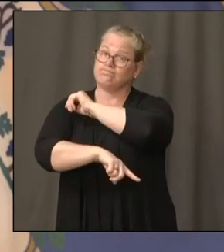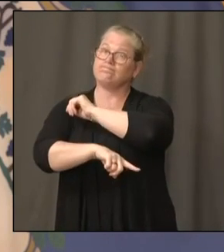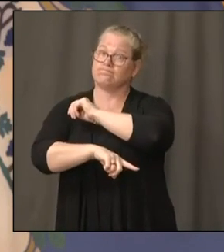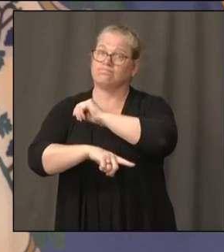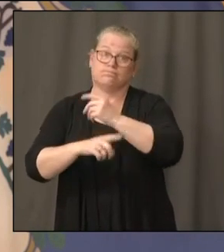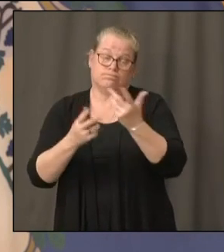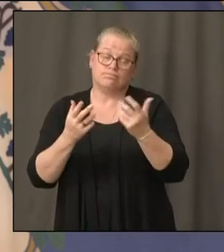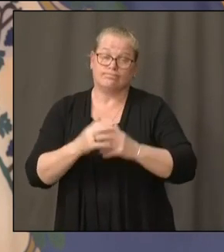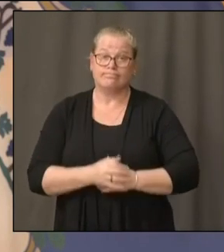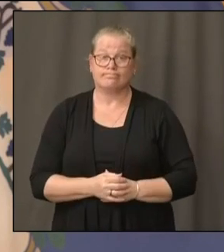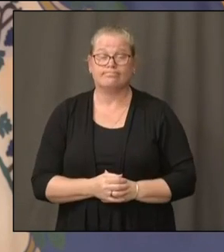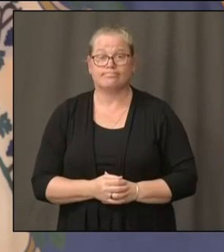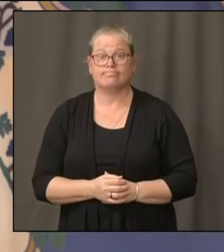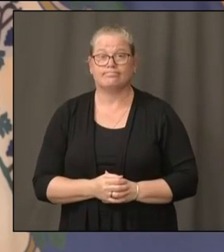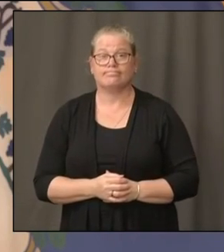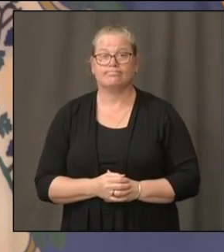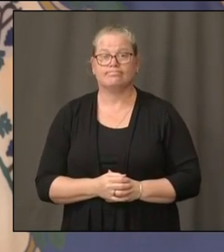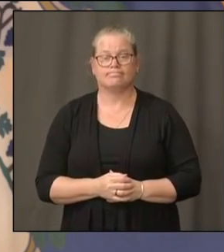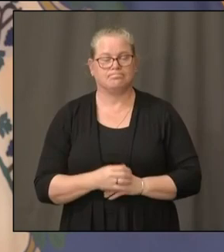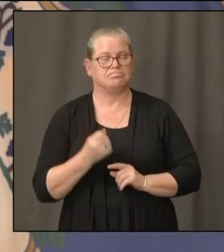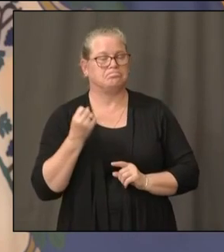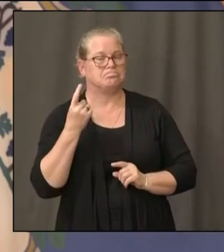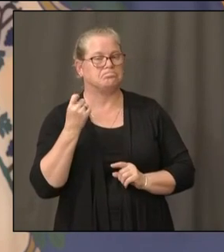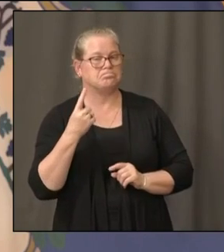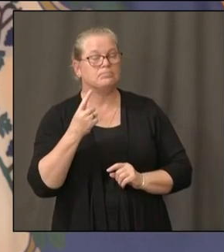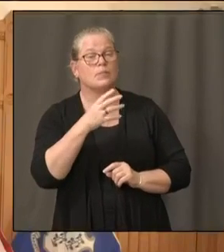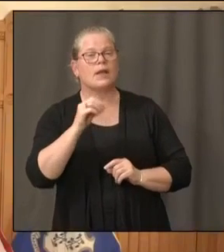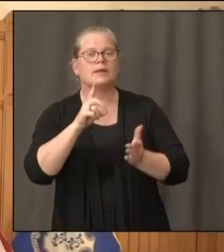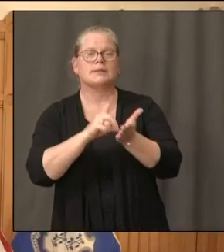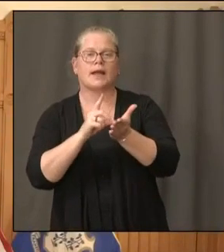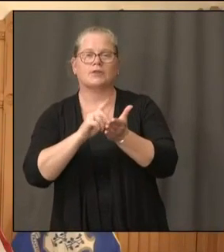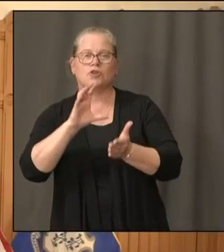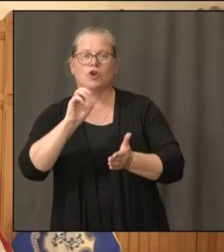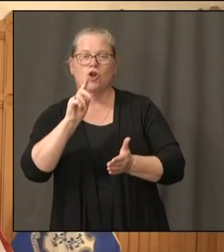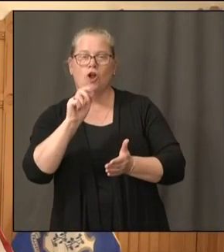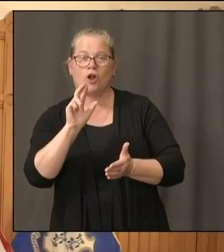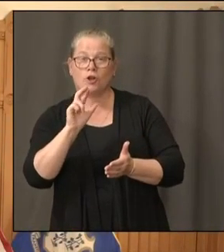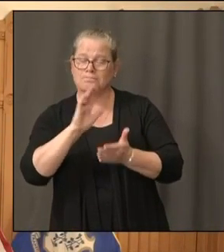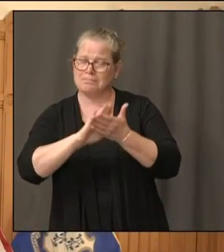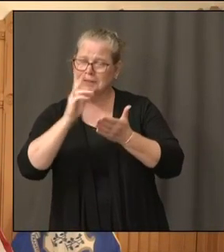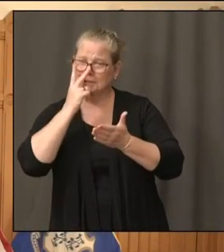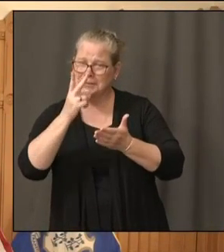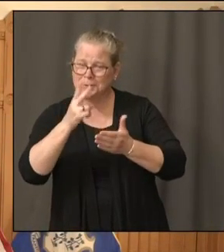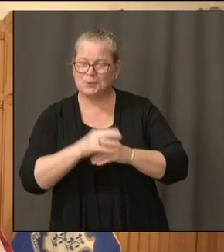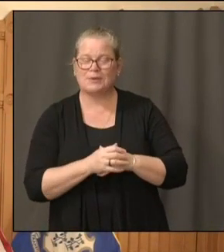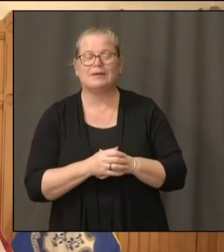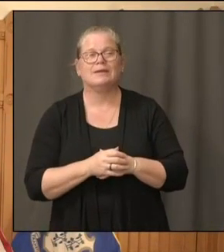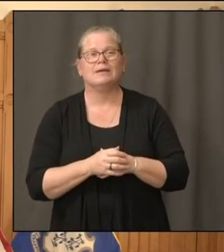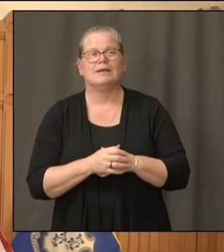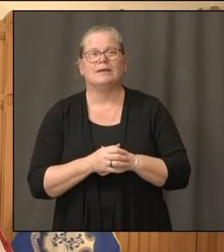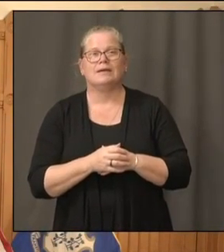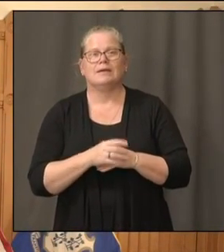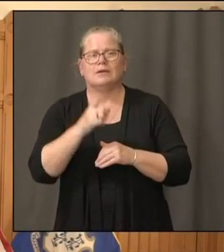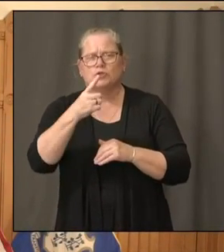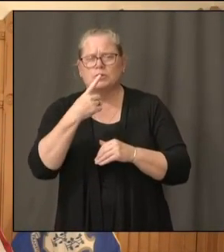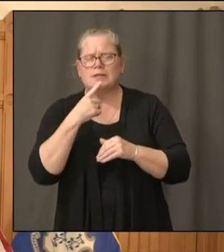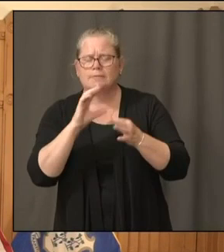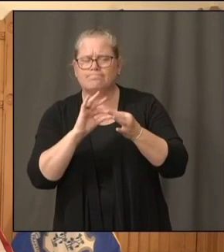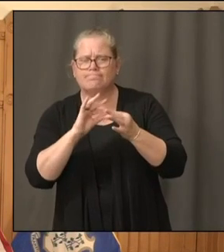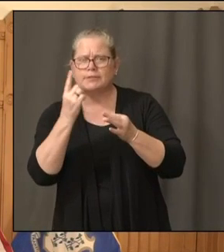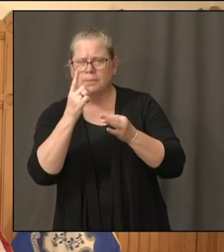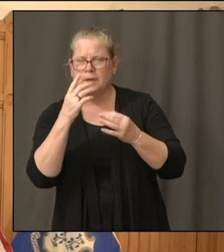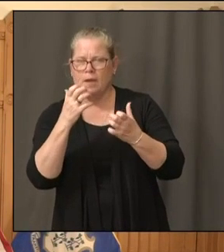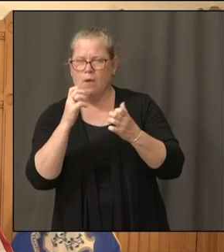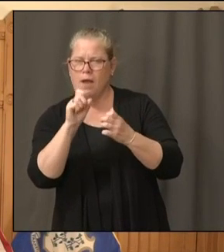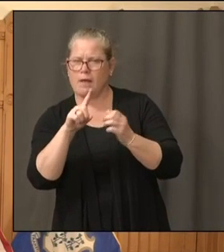seriously. Got it. And Dr. Carter, it's good to see you. I wanted to clarify something that you said. You said